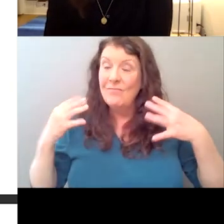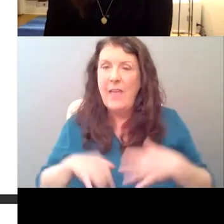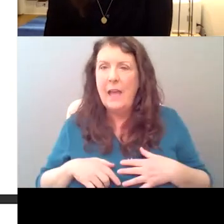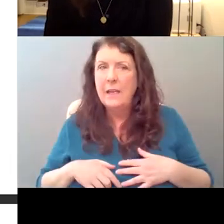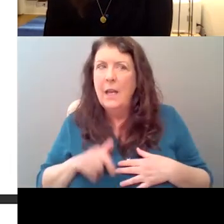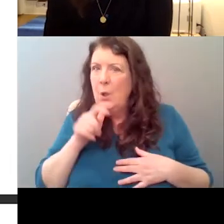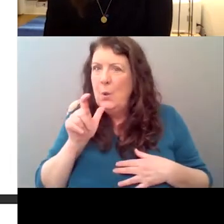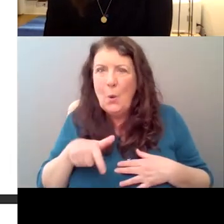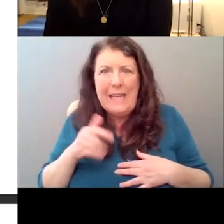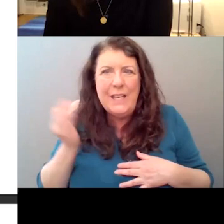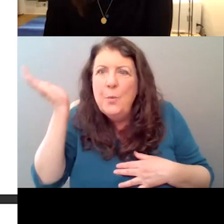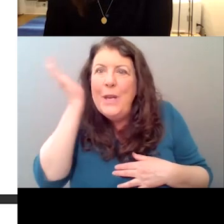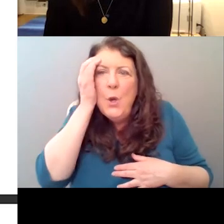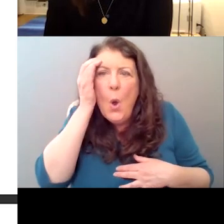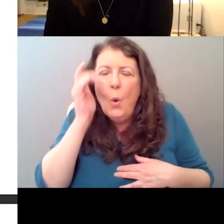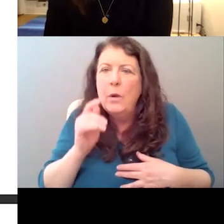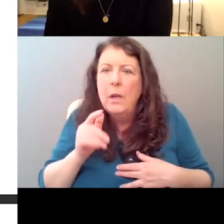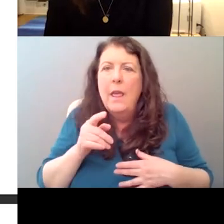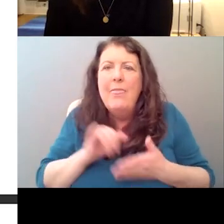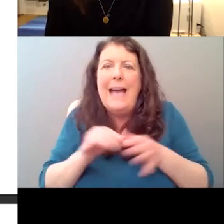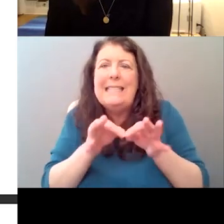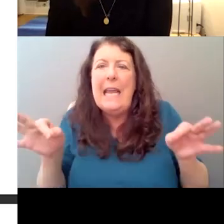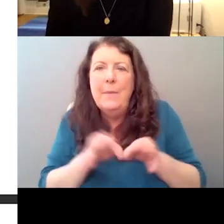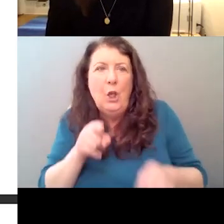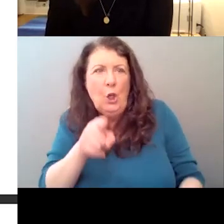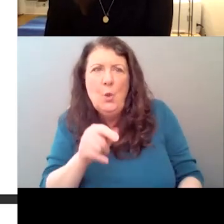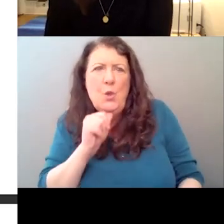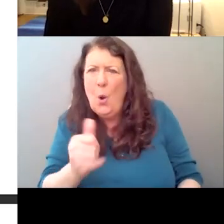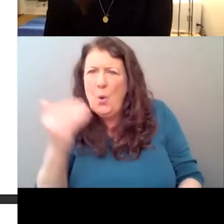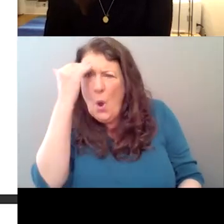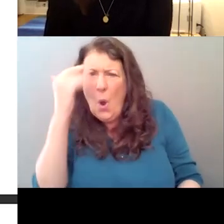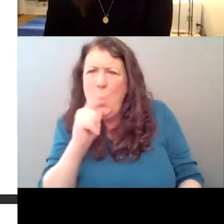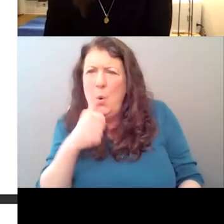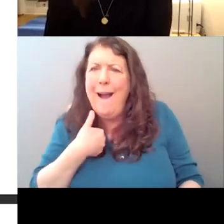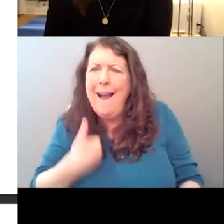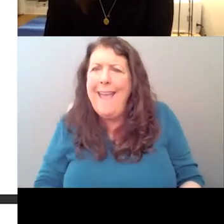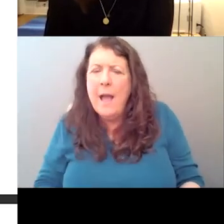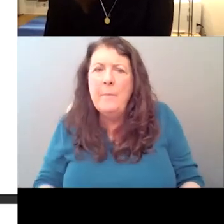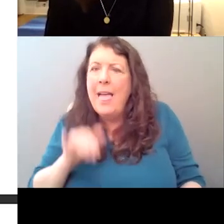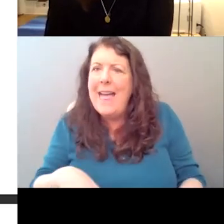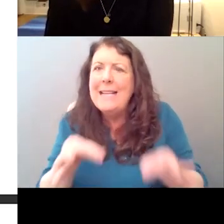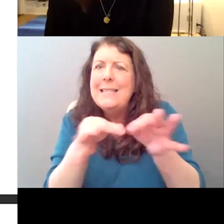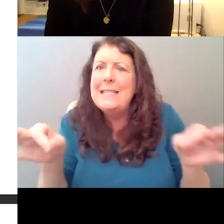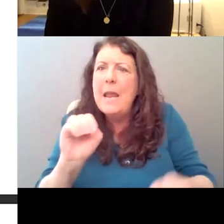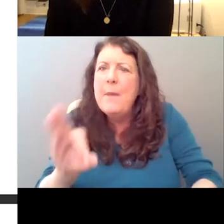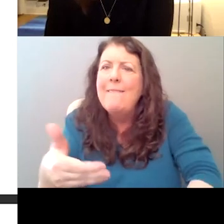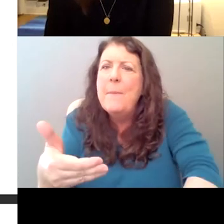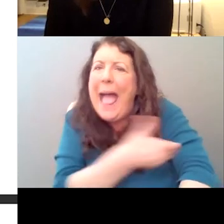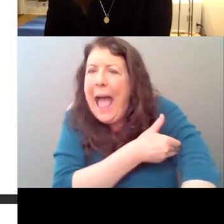be known. It's, you don't even know who I am is a statement of power. You know, don't, don't give everything away.